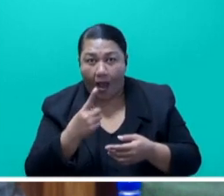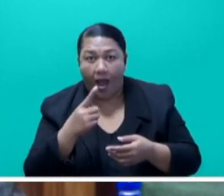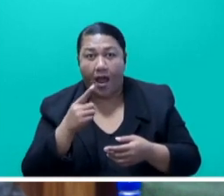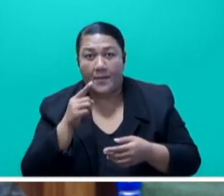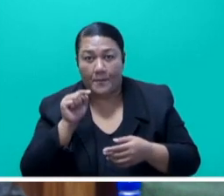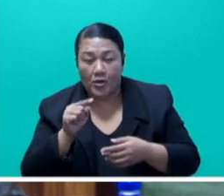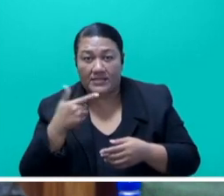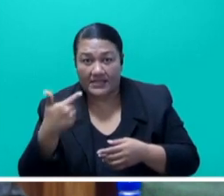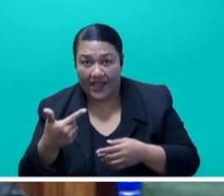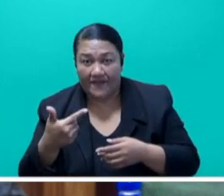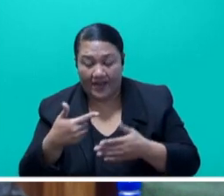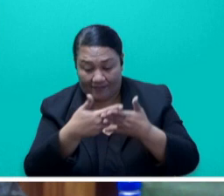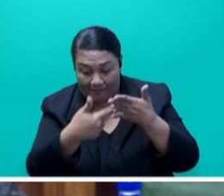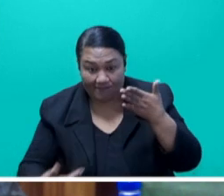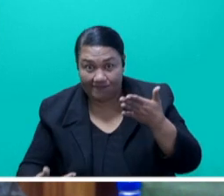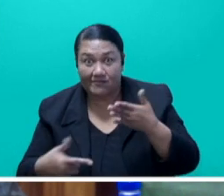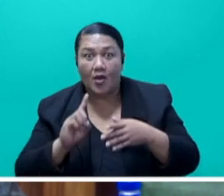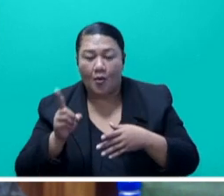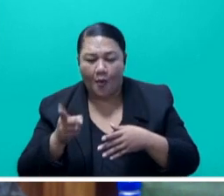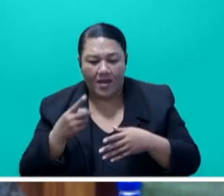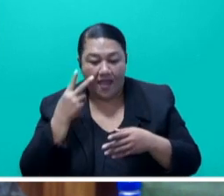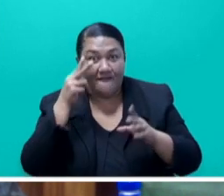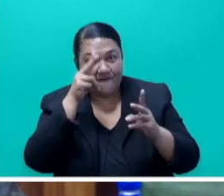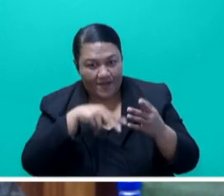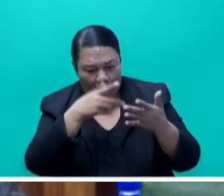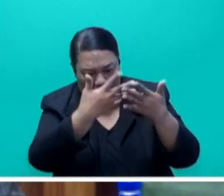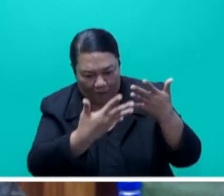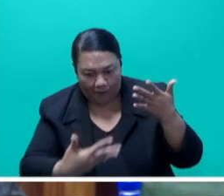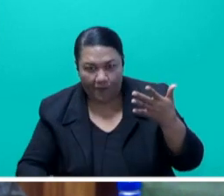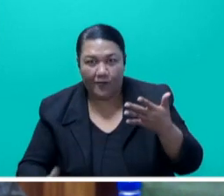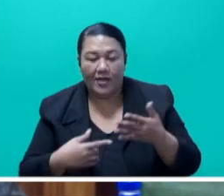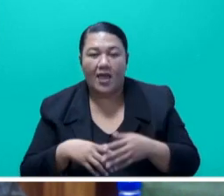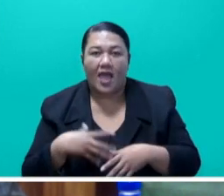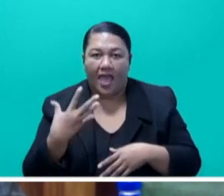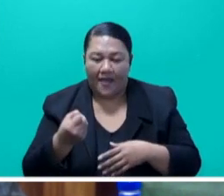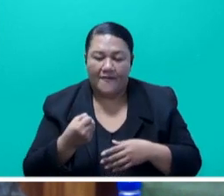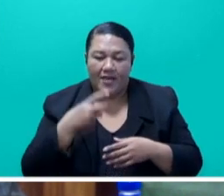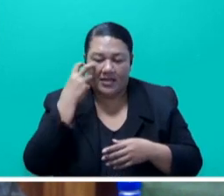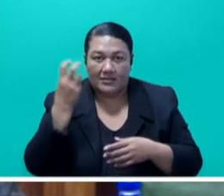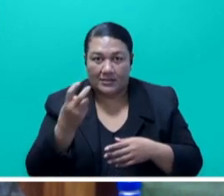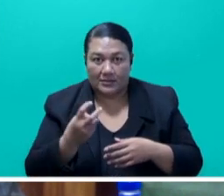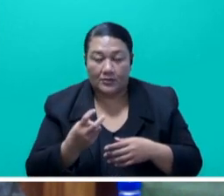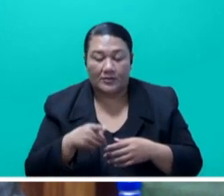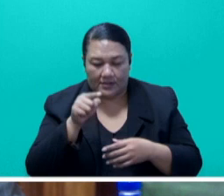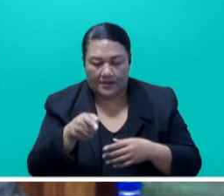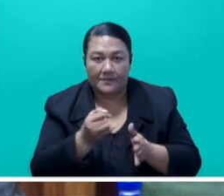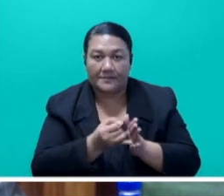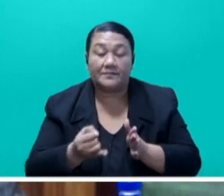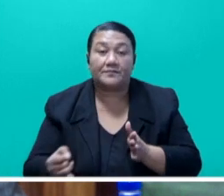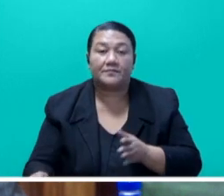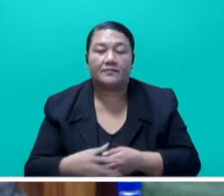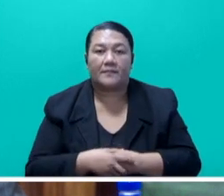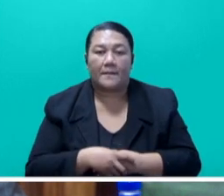operator listings were actually viewed and 150,000 leads were sent from the site to tourism operators with the average time spent